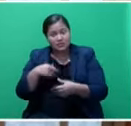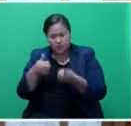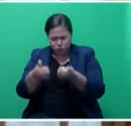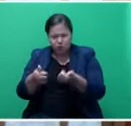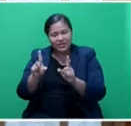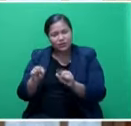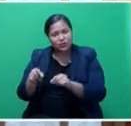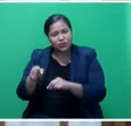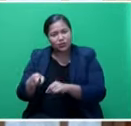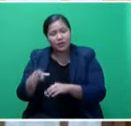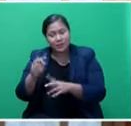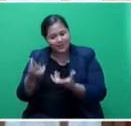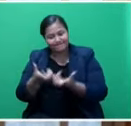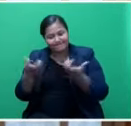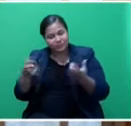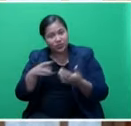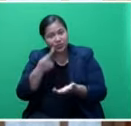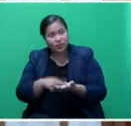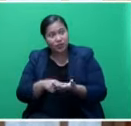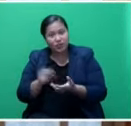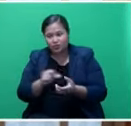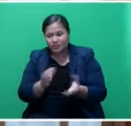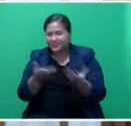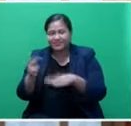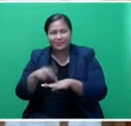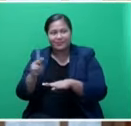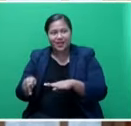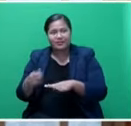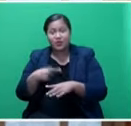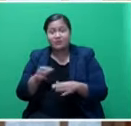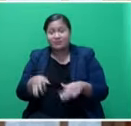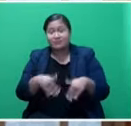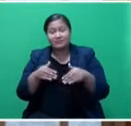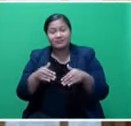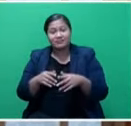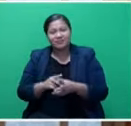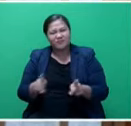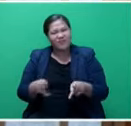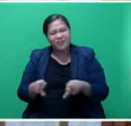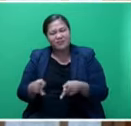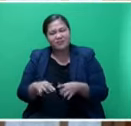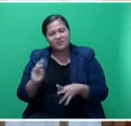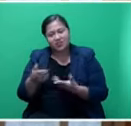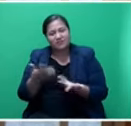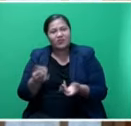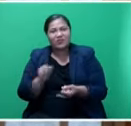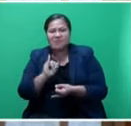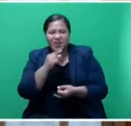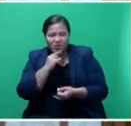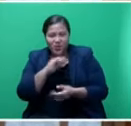a separate report is made to the House in terms of a performance of that and whether there are debt, loans, etc.